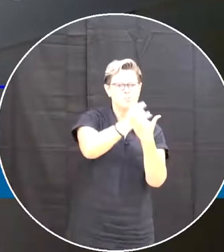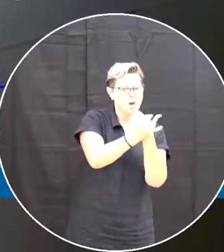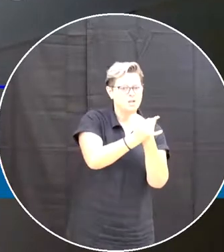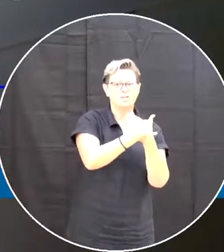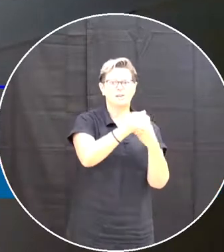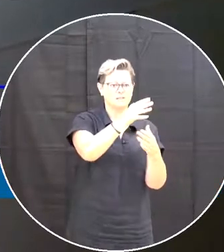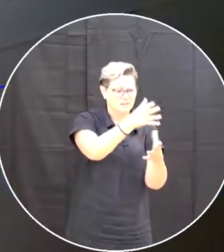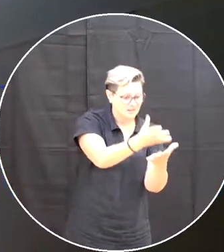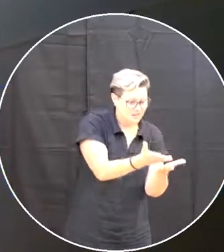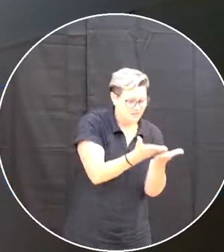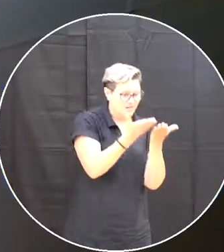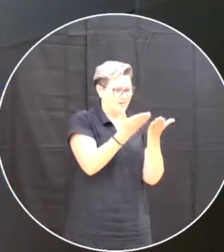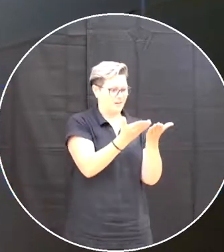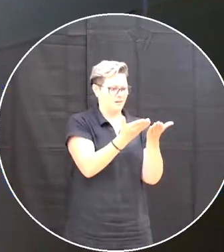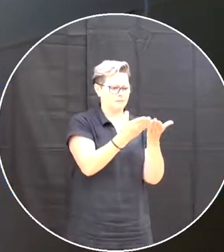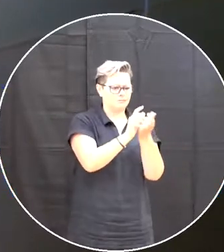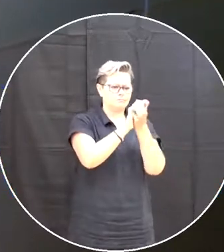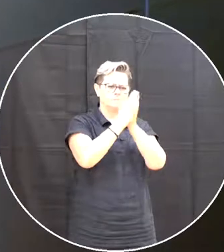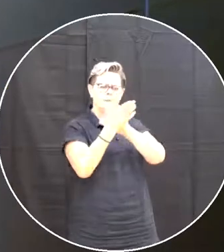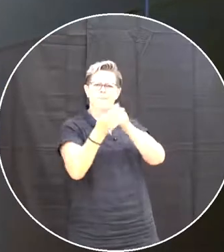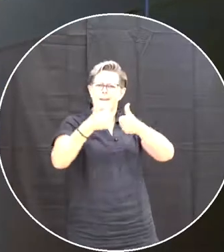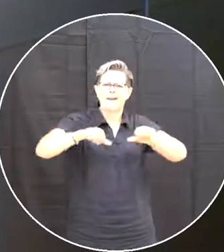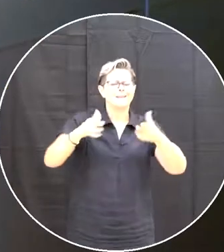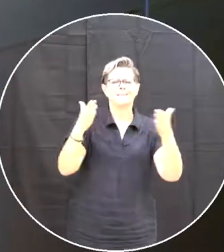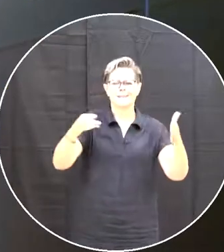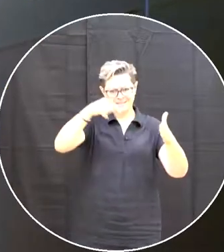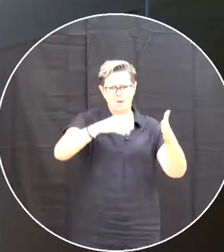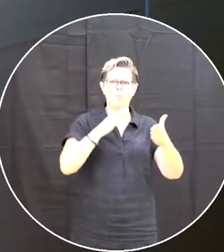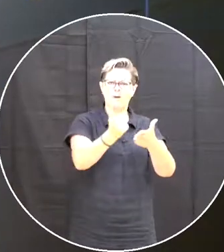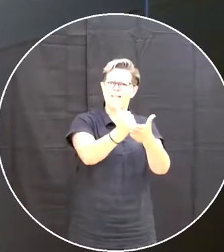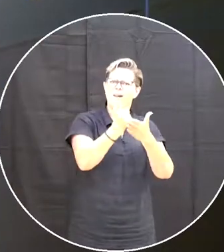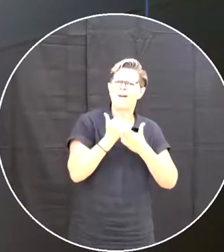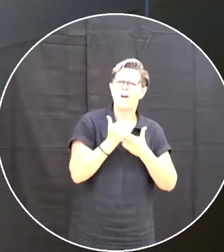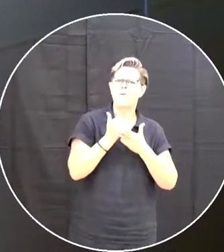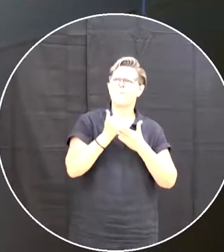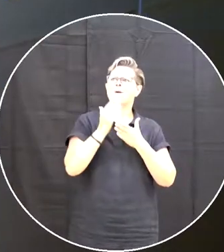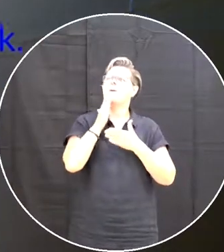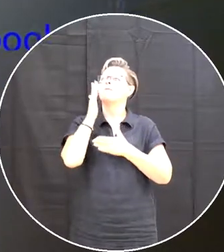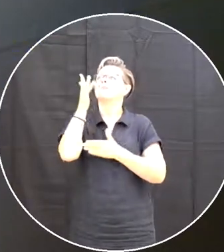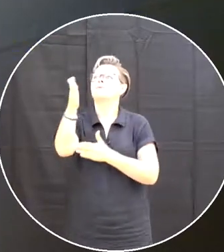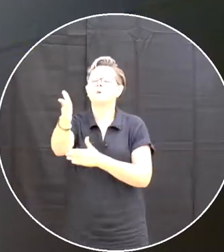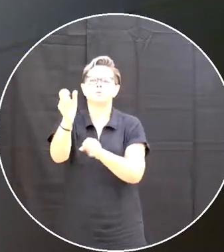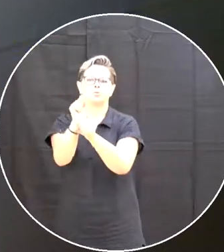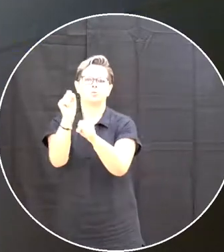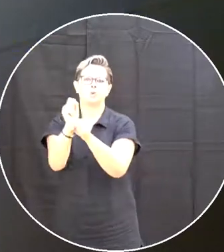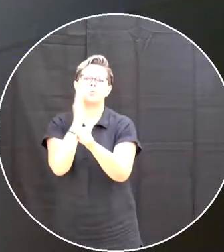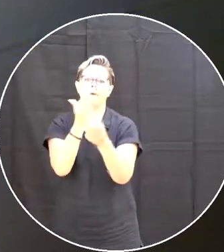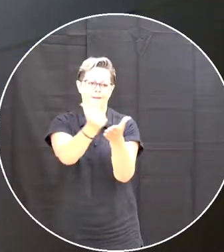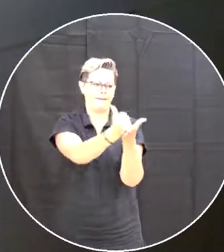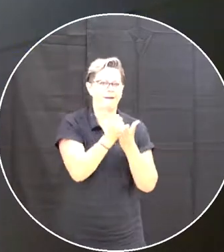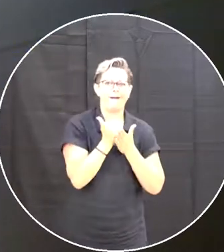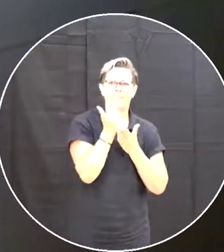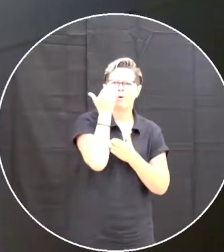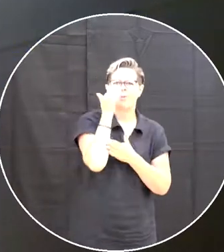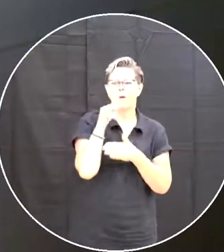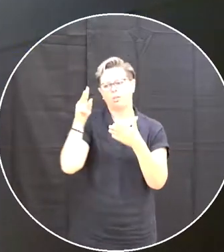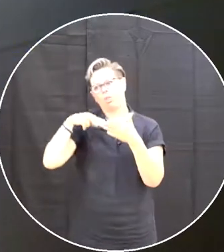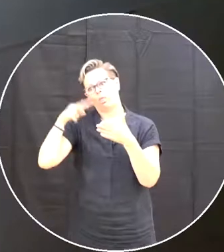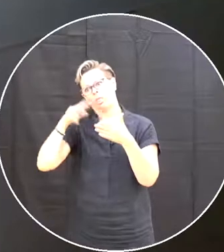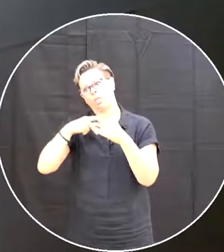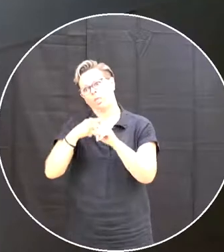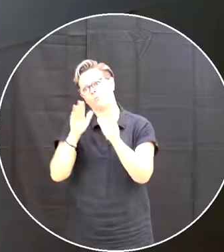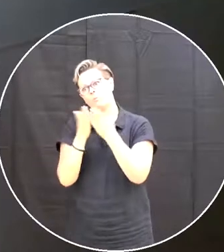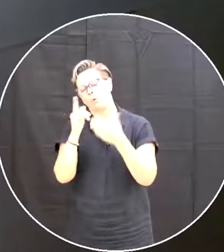literally anything And it'll help us in the future Without reading from a textbook And writing it on paper Because that does get boring after a while